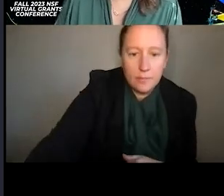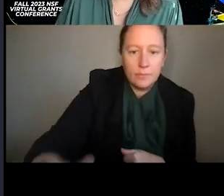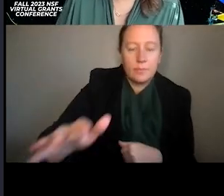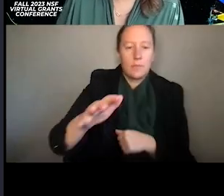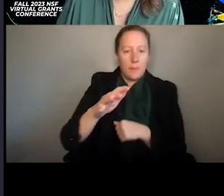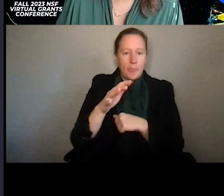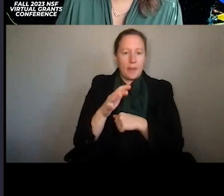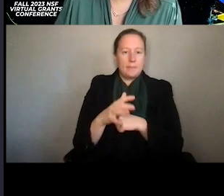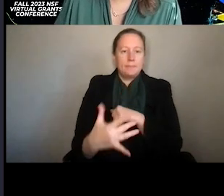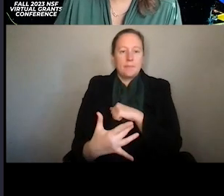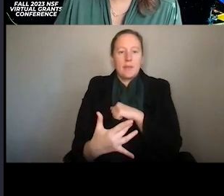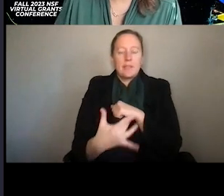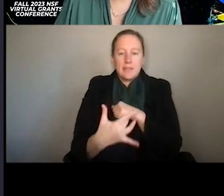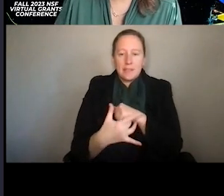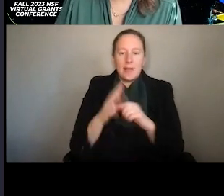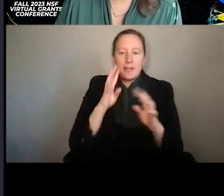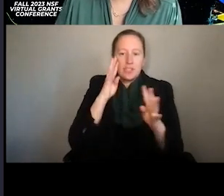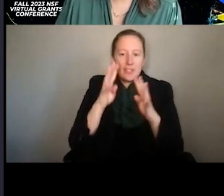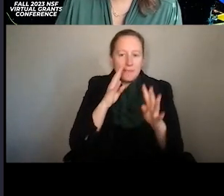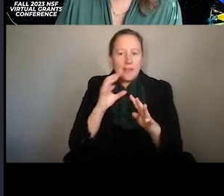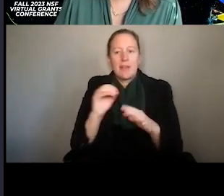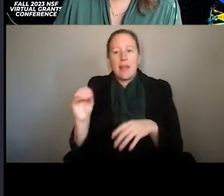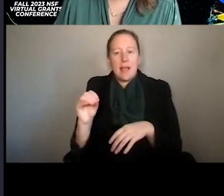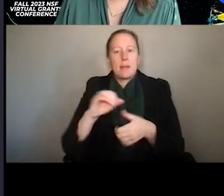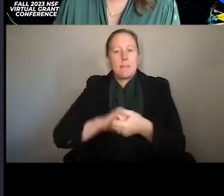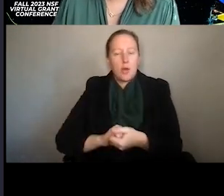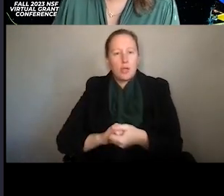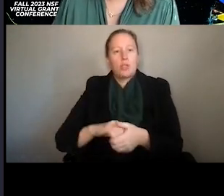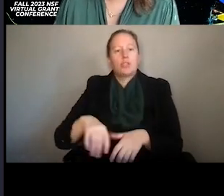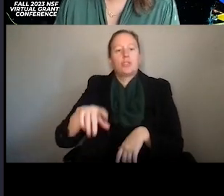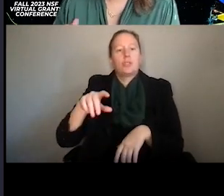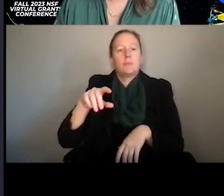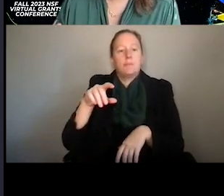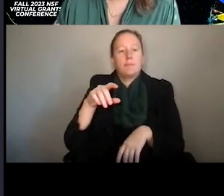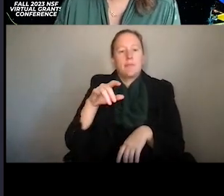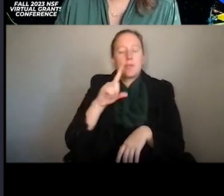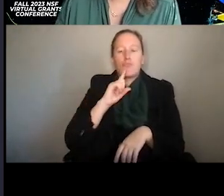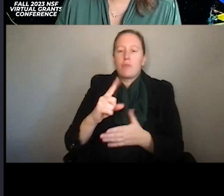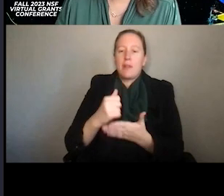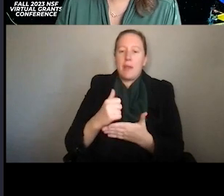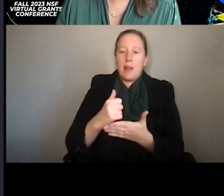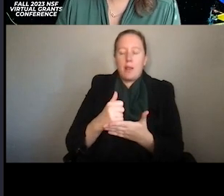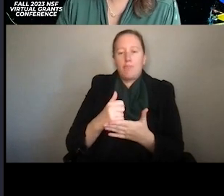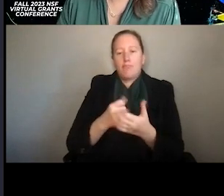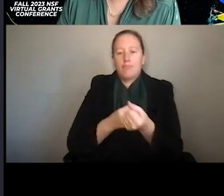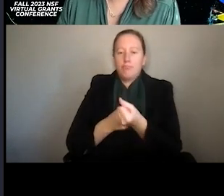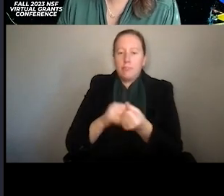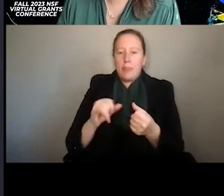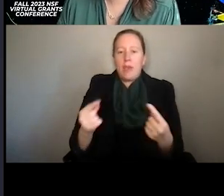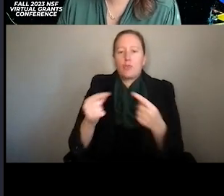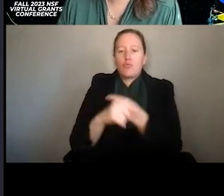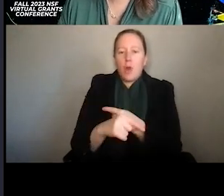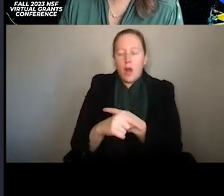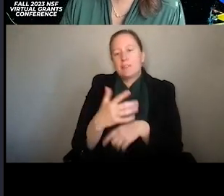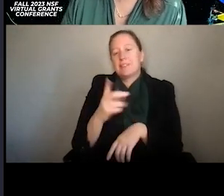mentioned earlier, the Technology Innovation and Partnerships, or TIP, CHIPS really helps strengthen that cross-disciplinary work, like exploring how